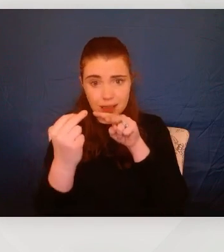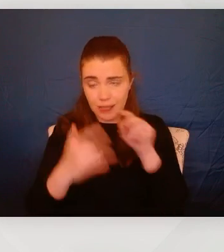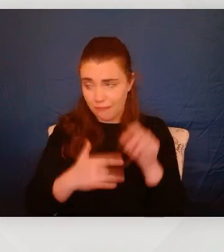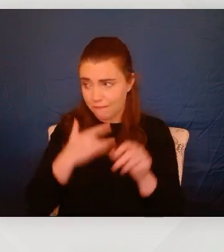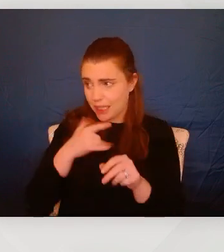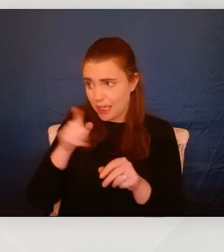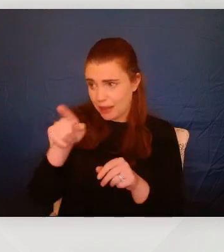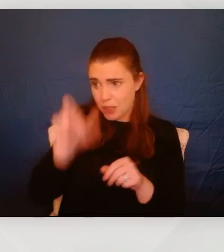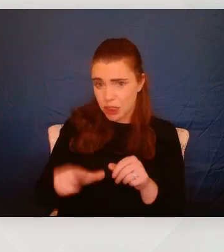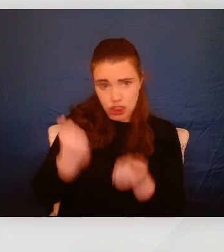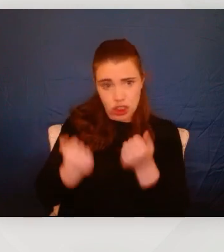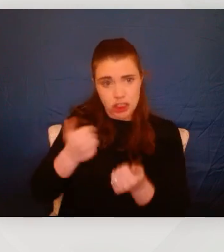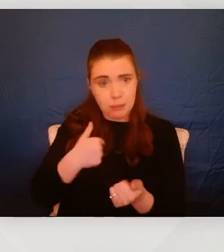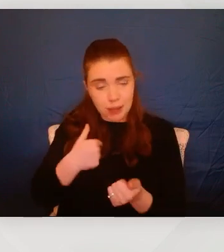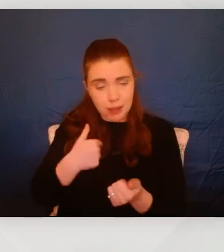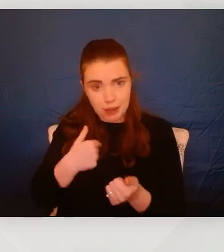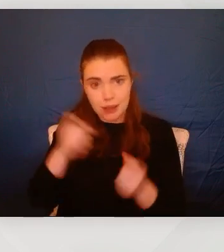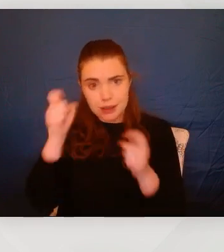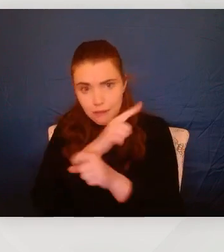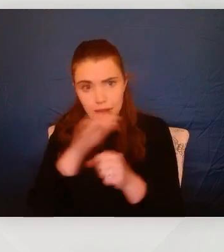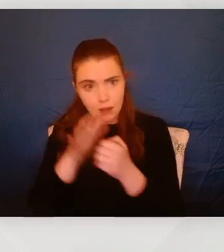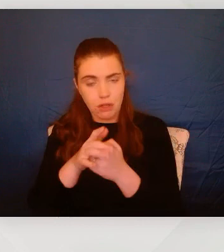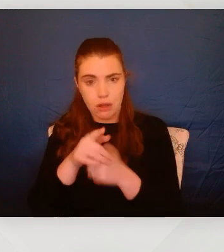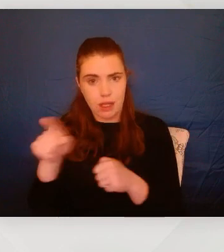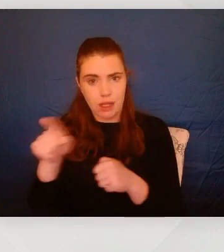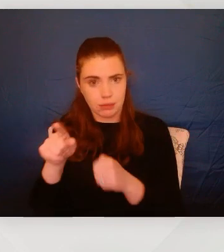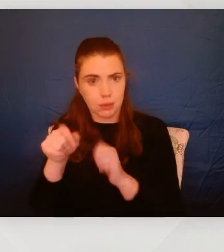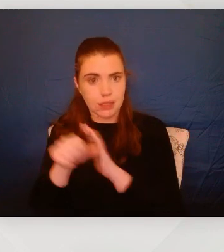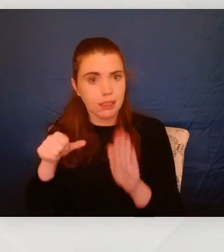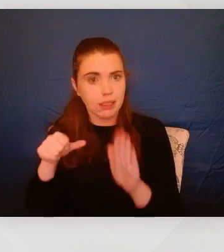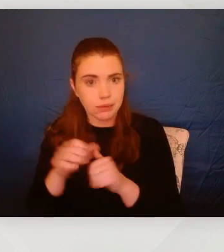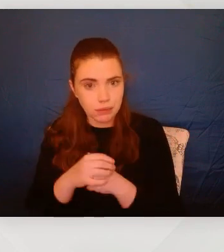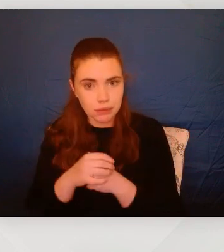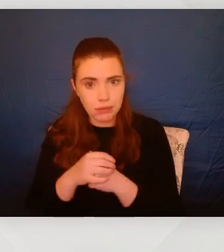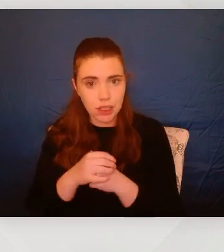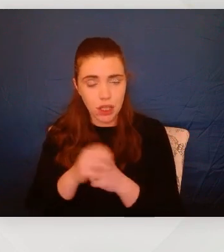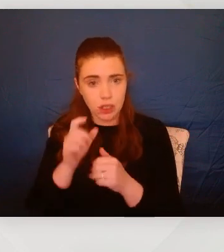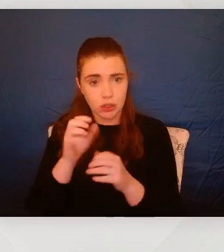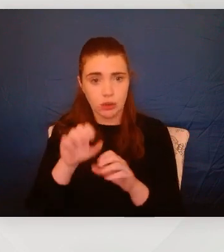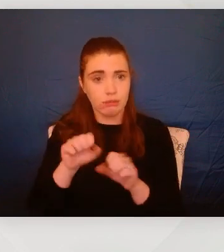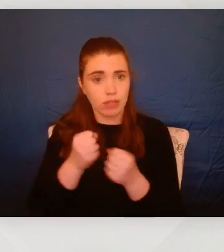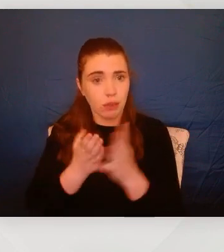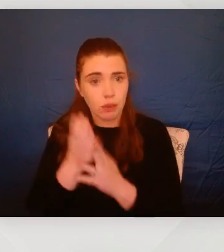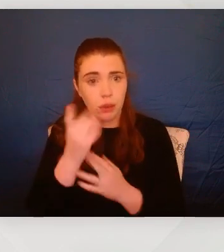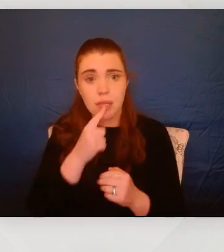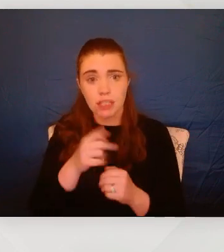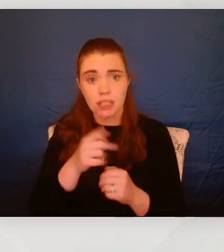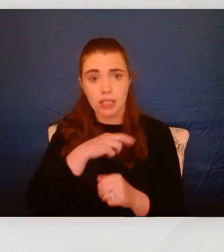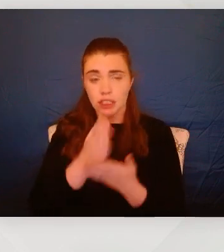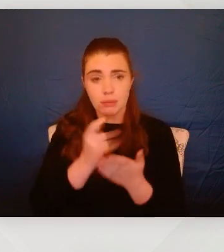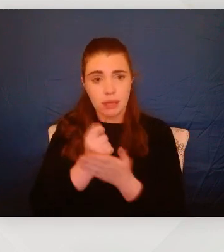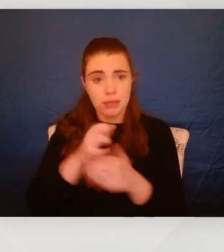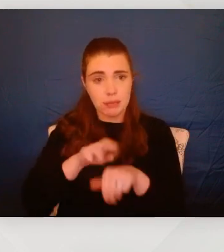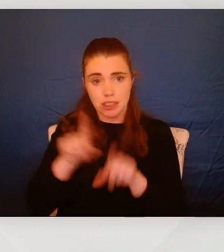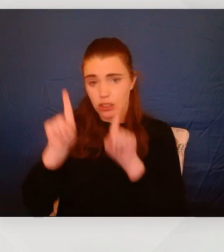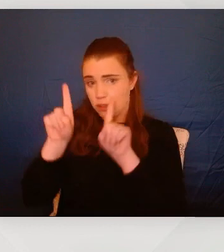being judged is very difficult to overcome. So in many cases, it's much better to be side by side with the parent, with the young person.